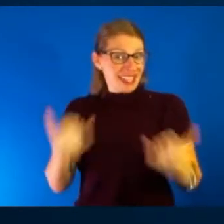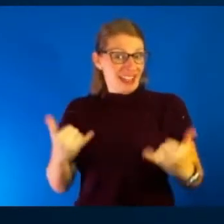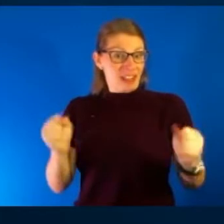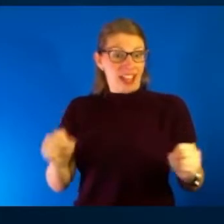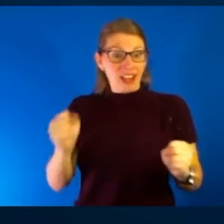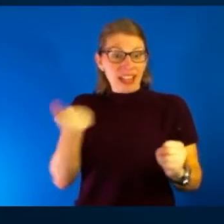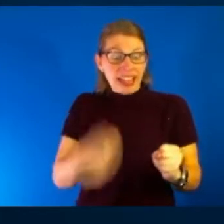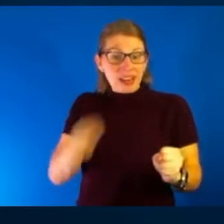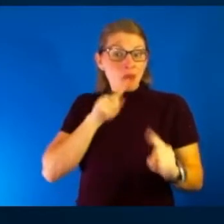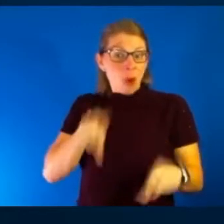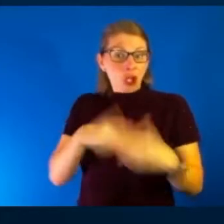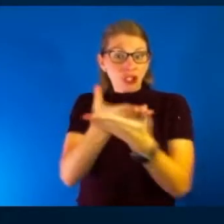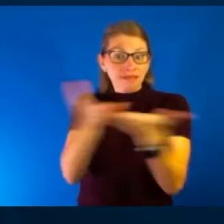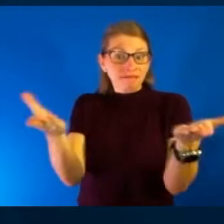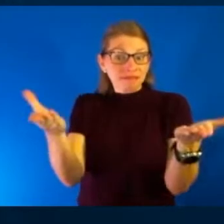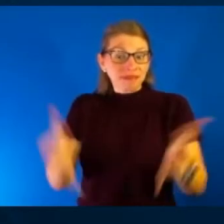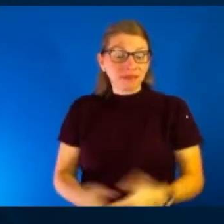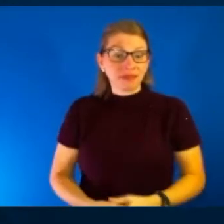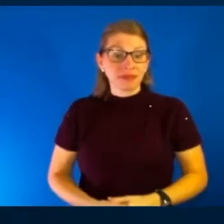line? Let's get to those.